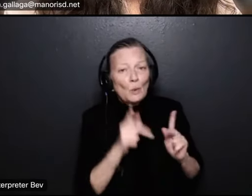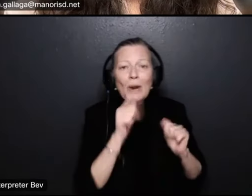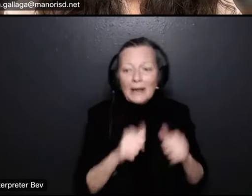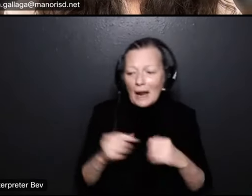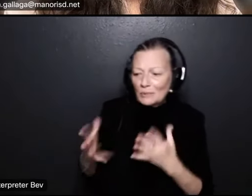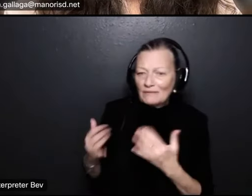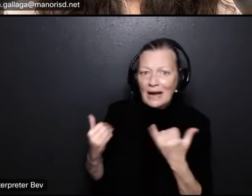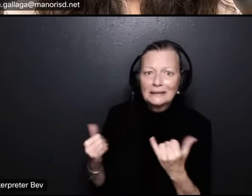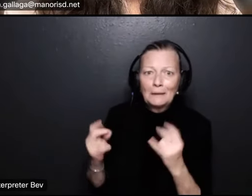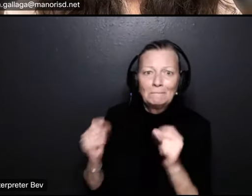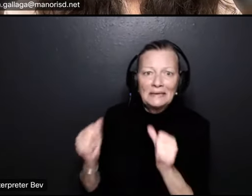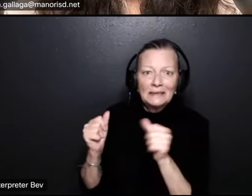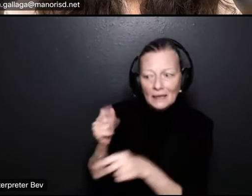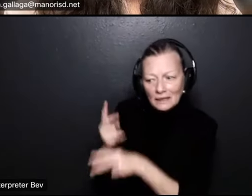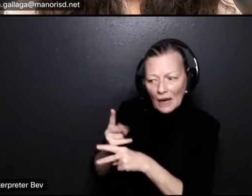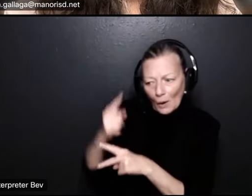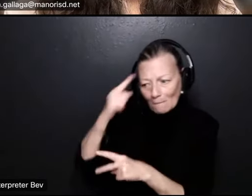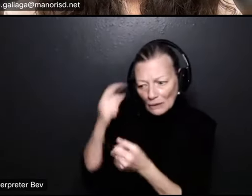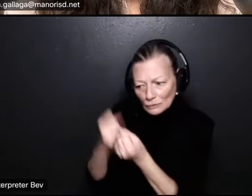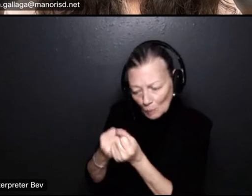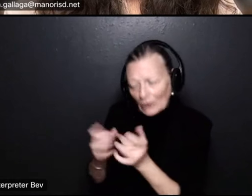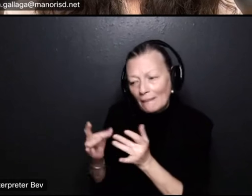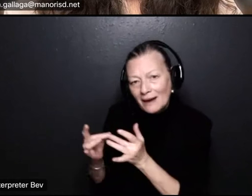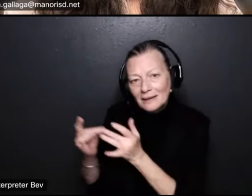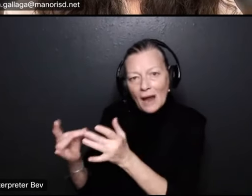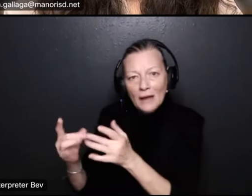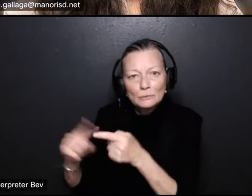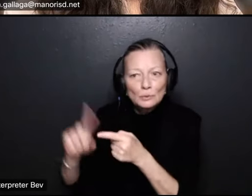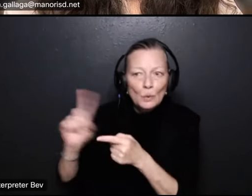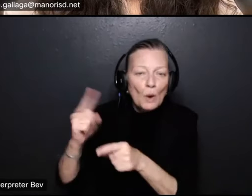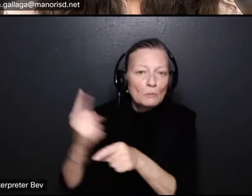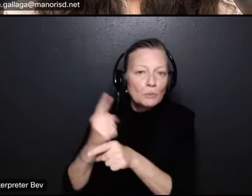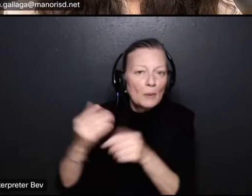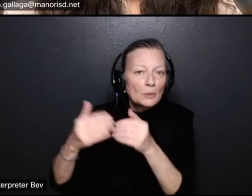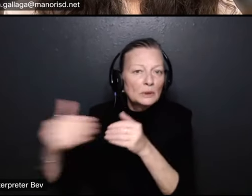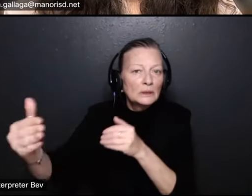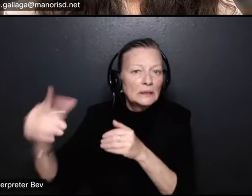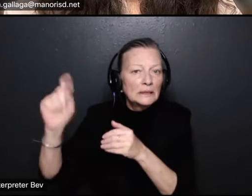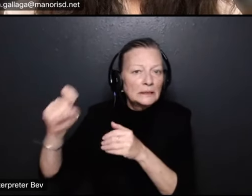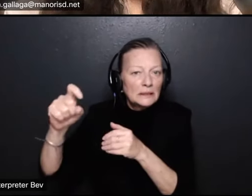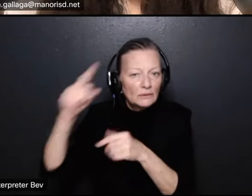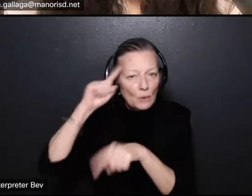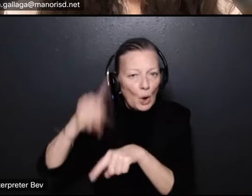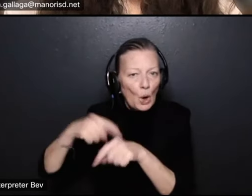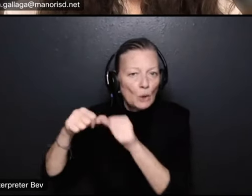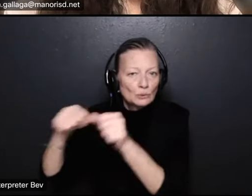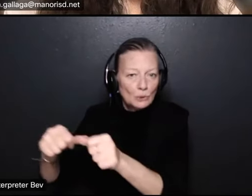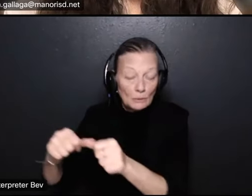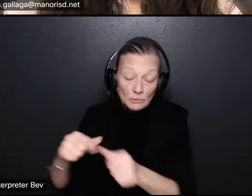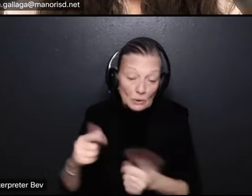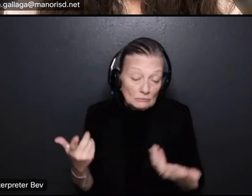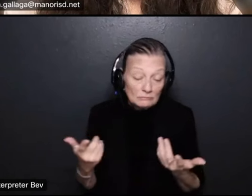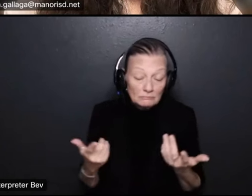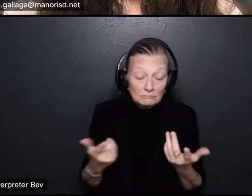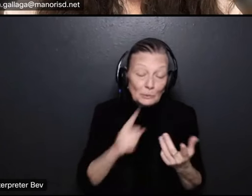for mental support and then help guide them to what is the proper care they need long term so both i guess is the easy way to answer